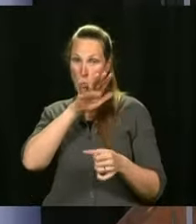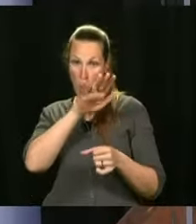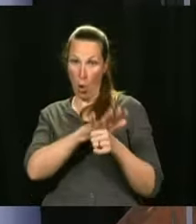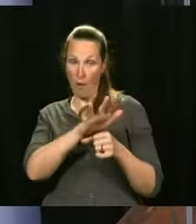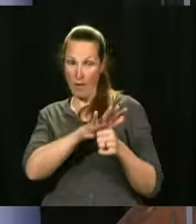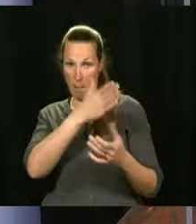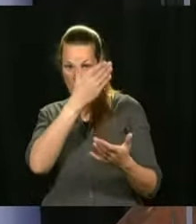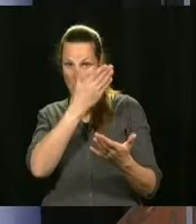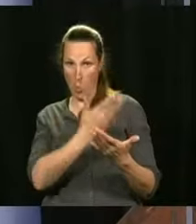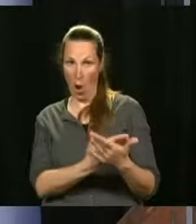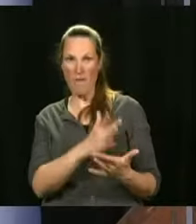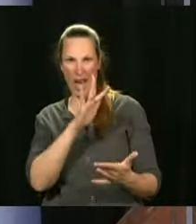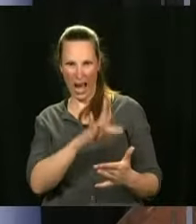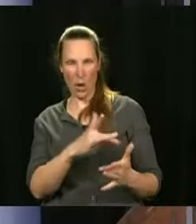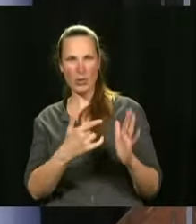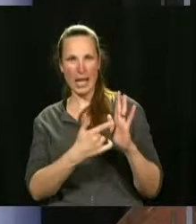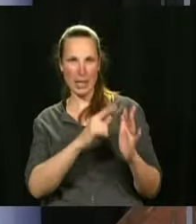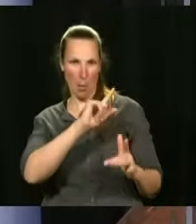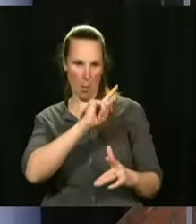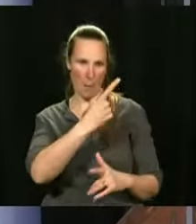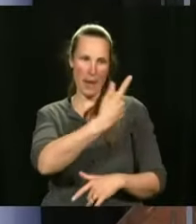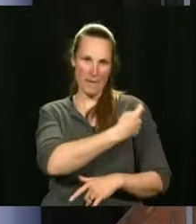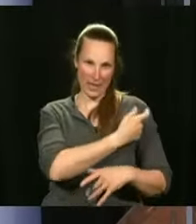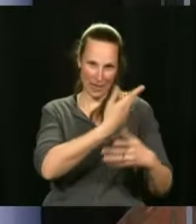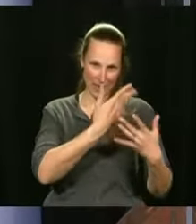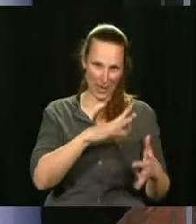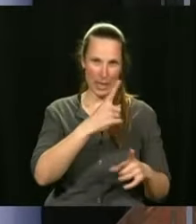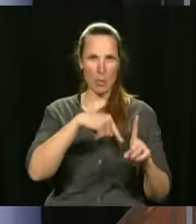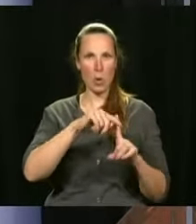we are going to confirm that the doses were received